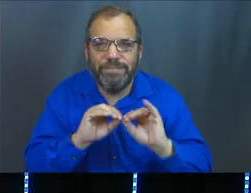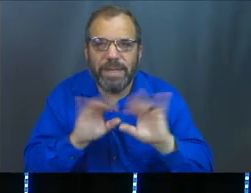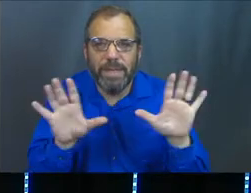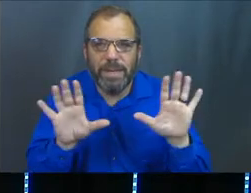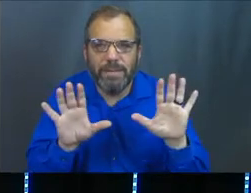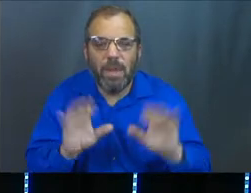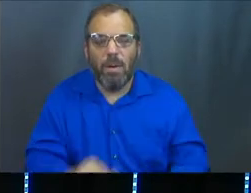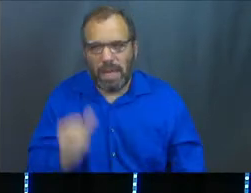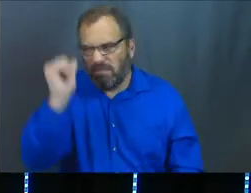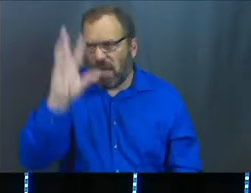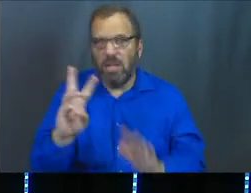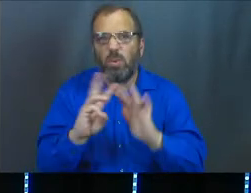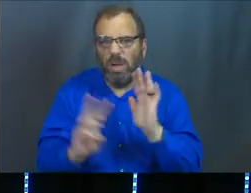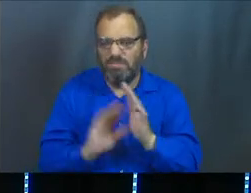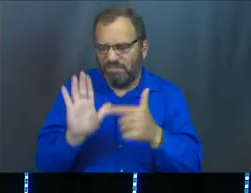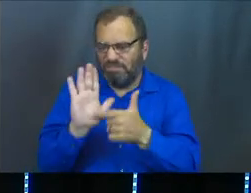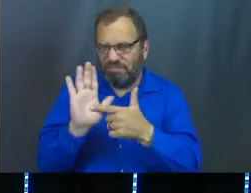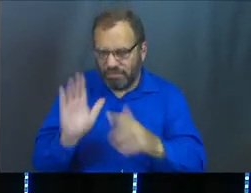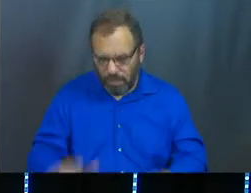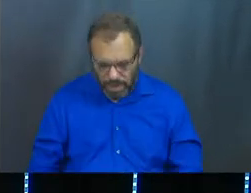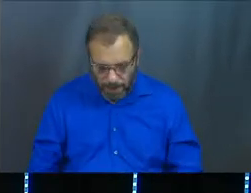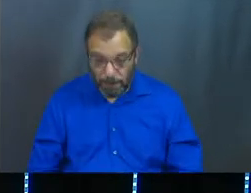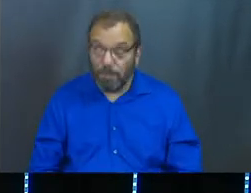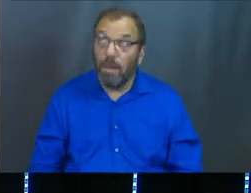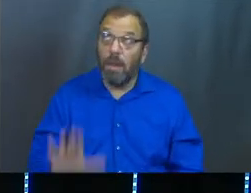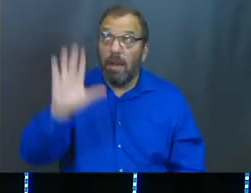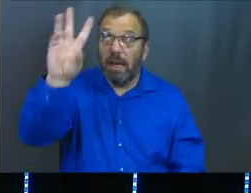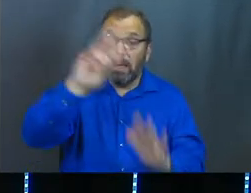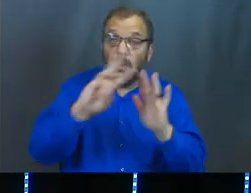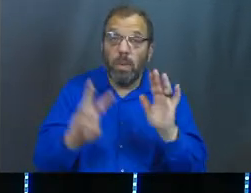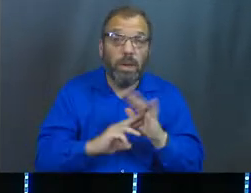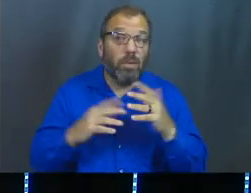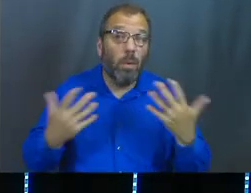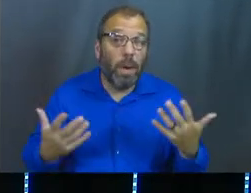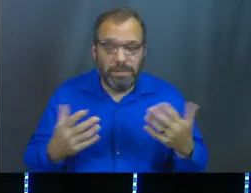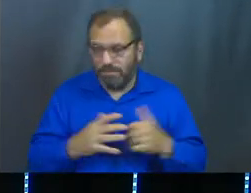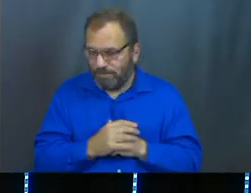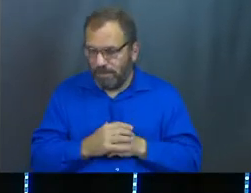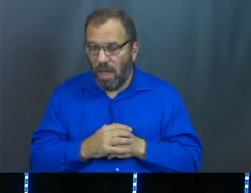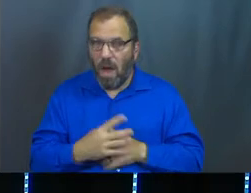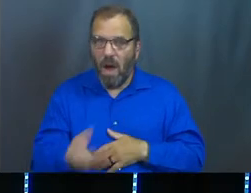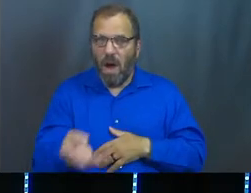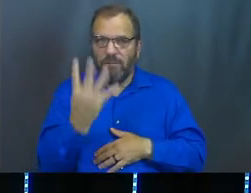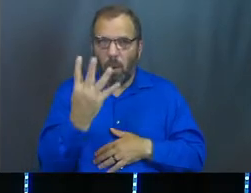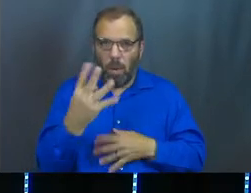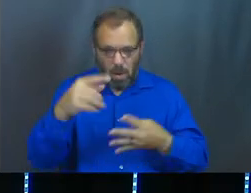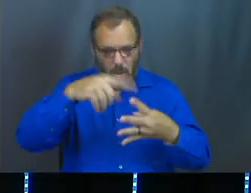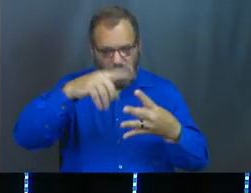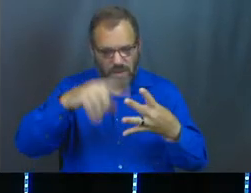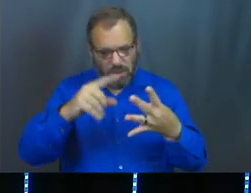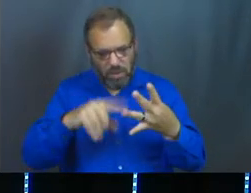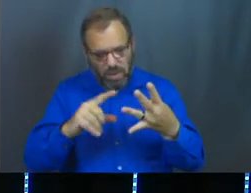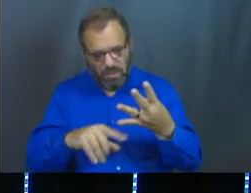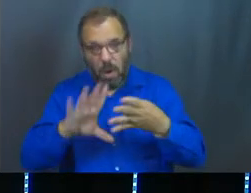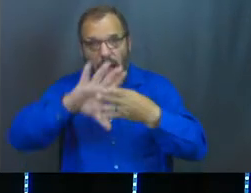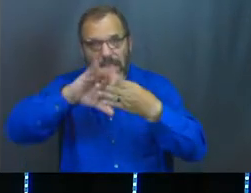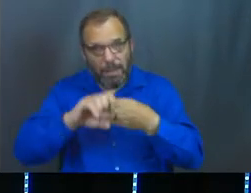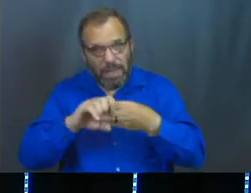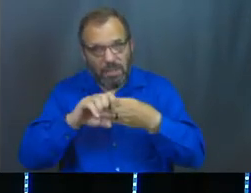So let's talk about God's will. God's will, I believe, are actually four wills in combination.